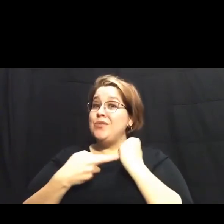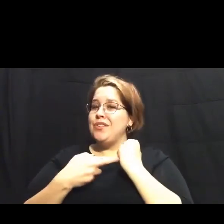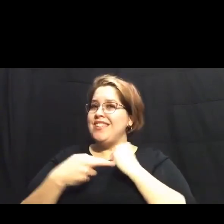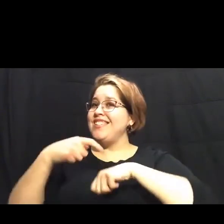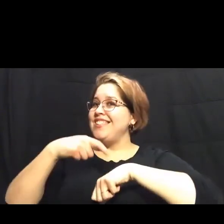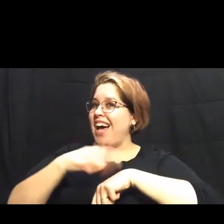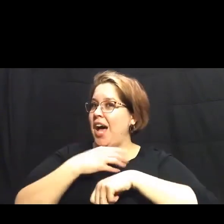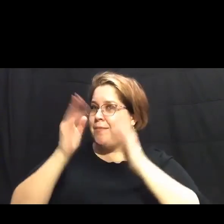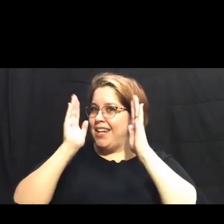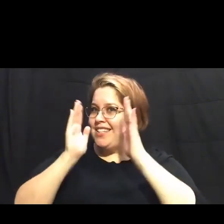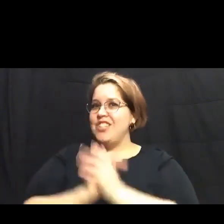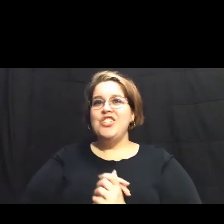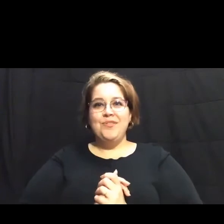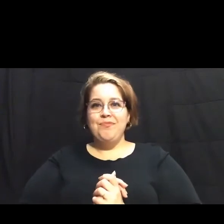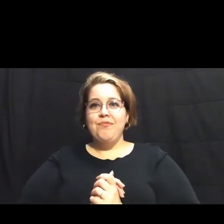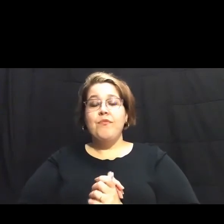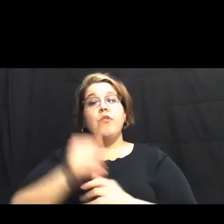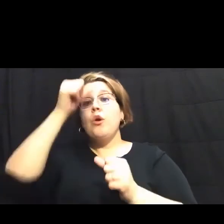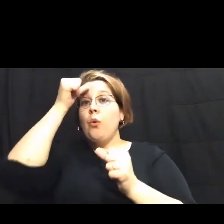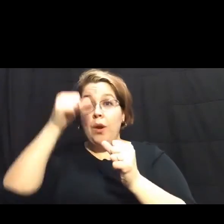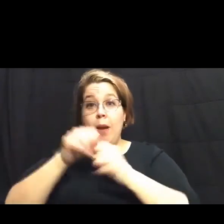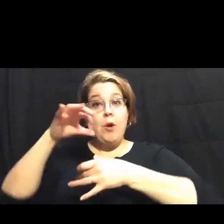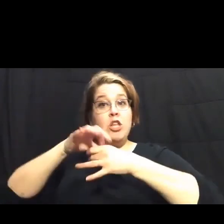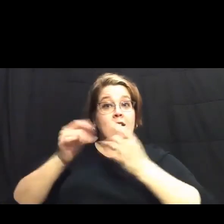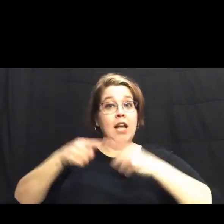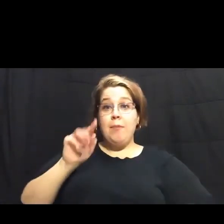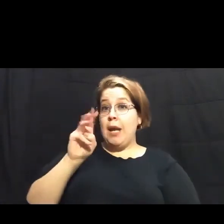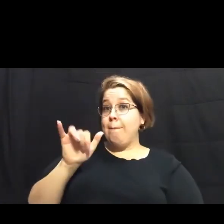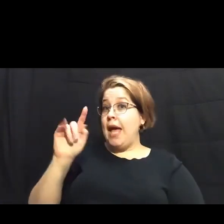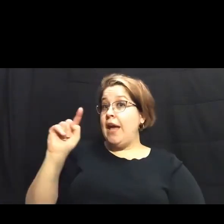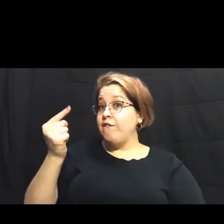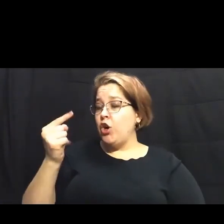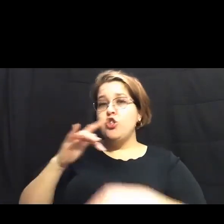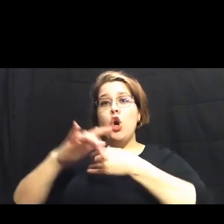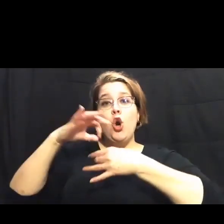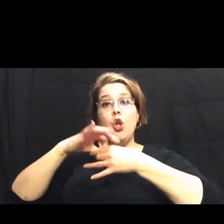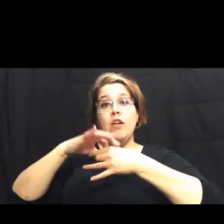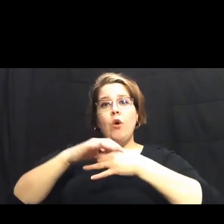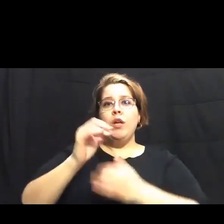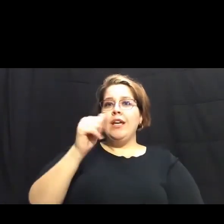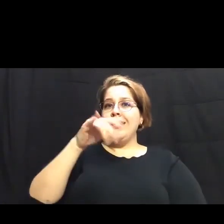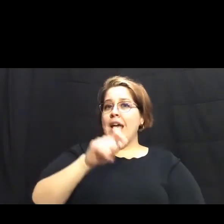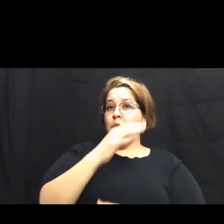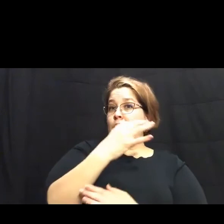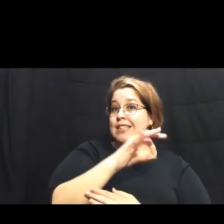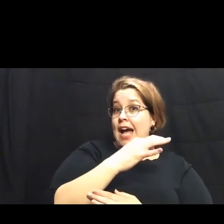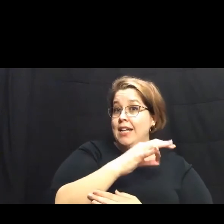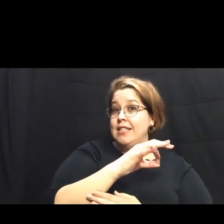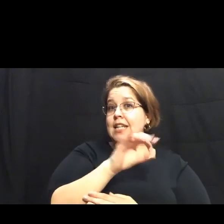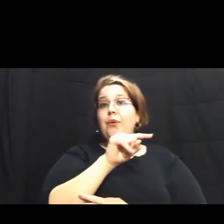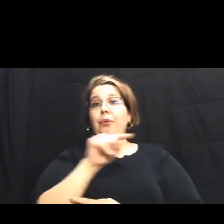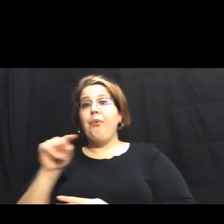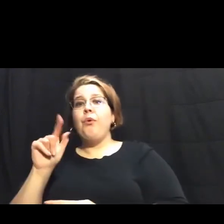and attention remember the election is may 1st early voting runs from april 19th to april